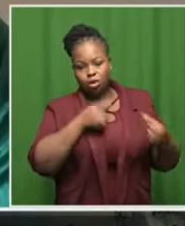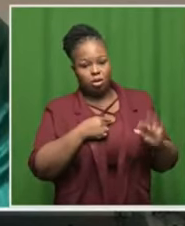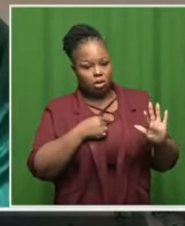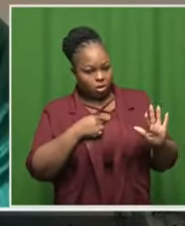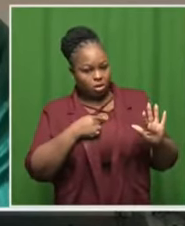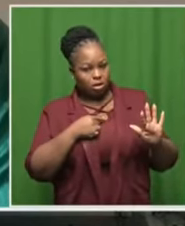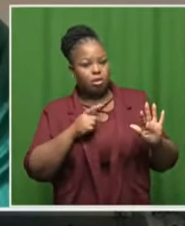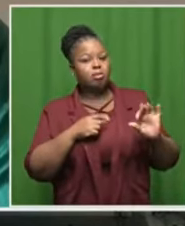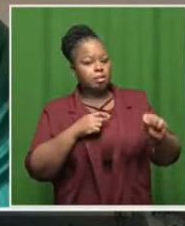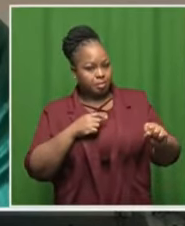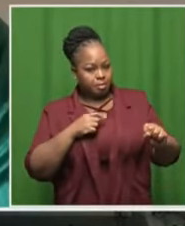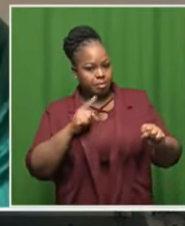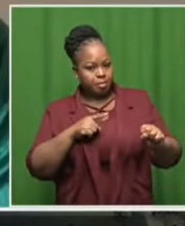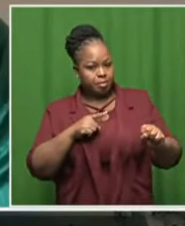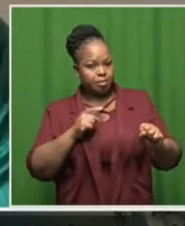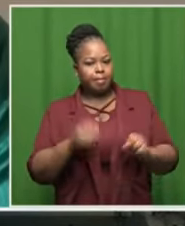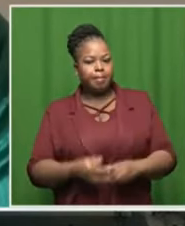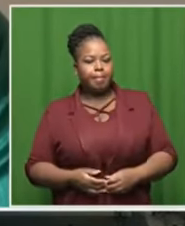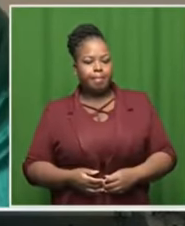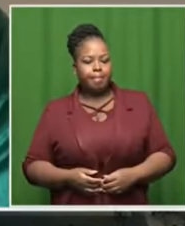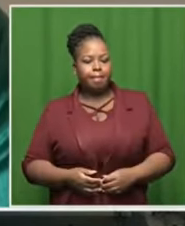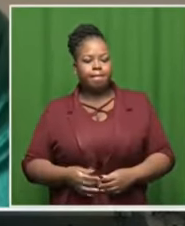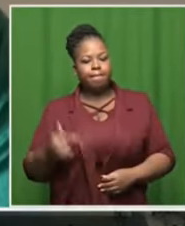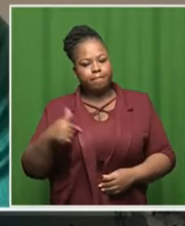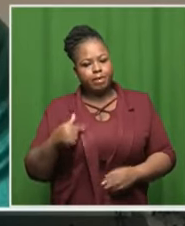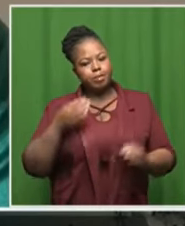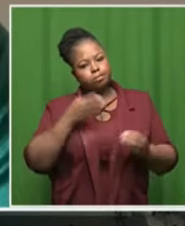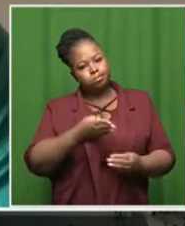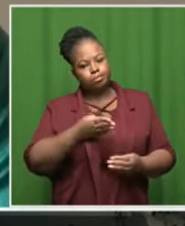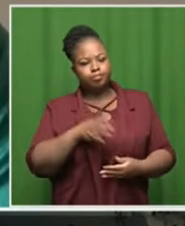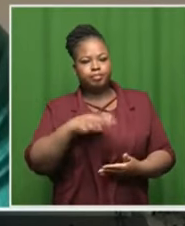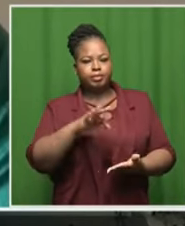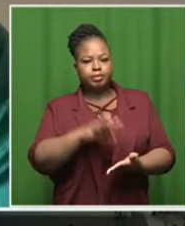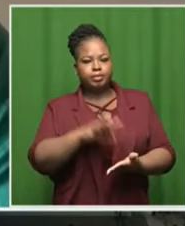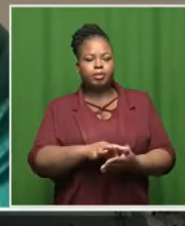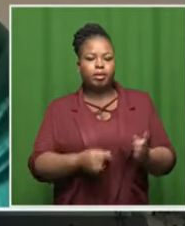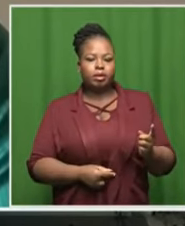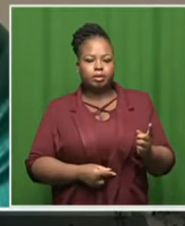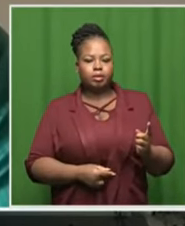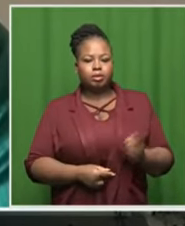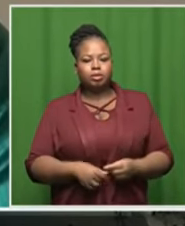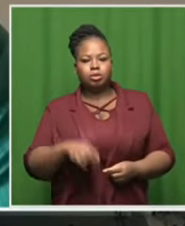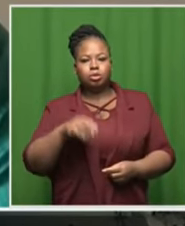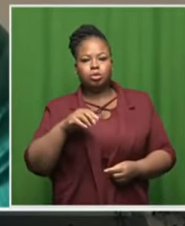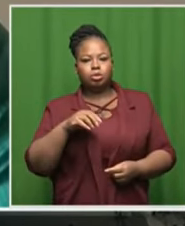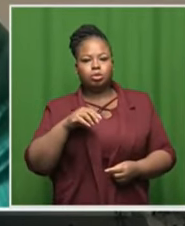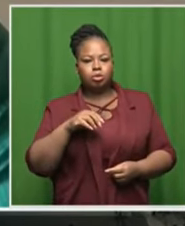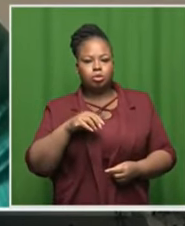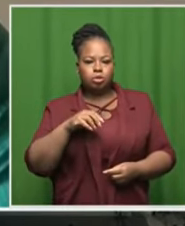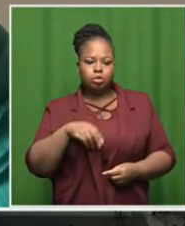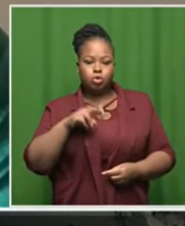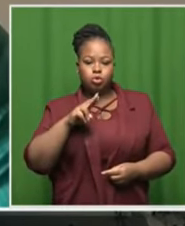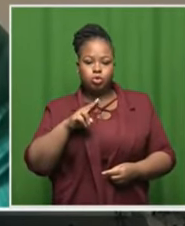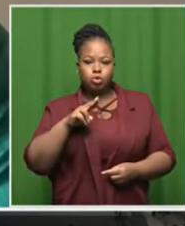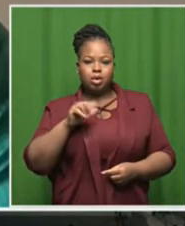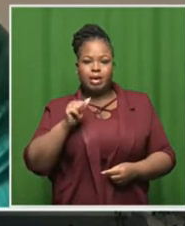struggling i'm coming to that one i went to go sign the you know the uae is really leading when it